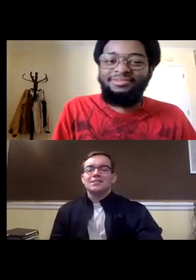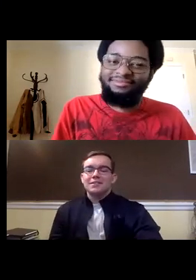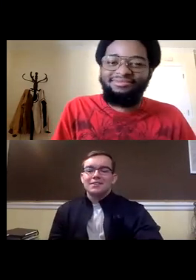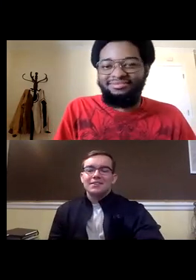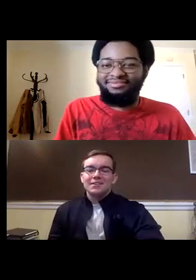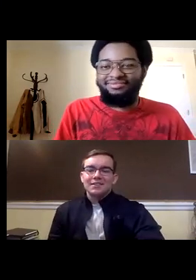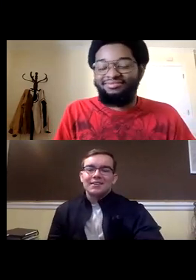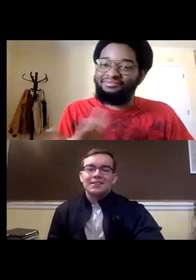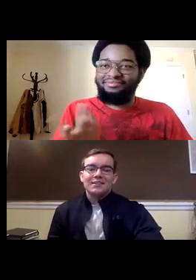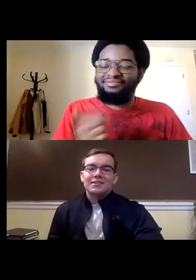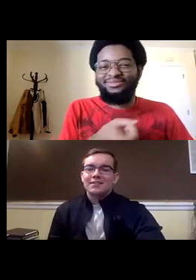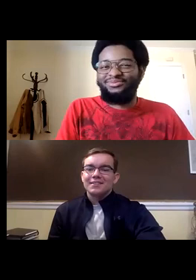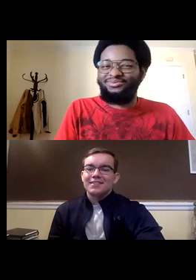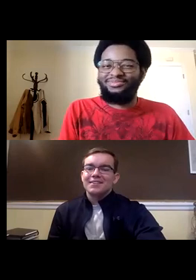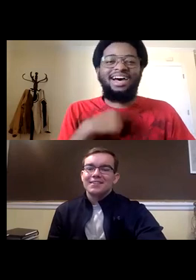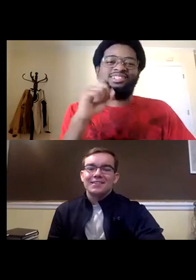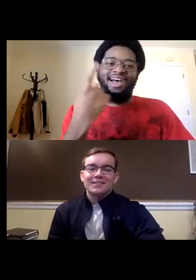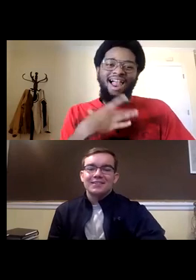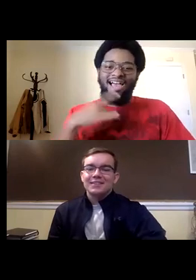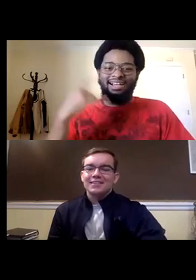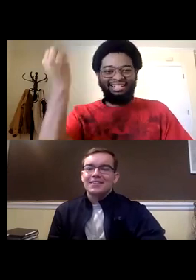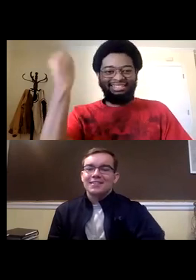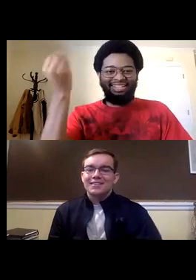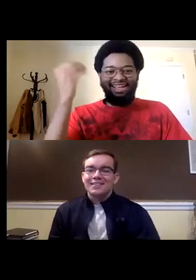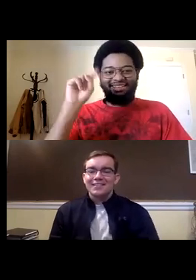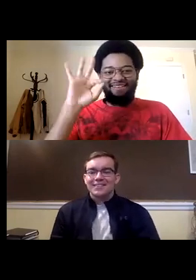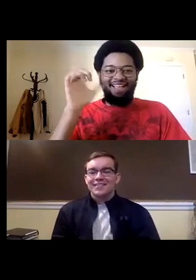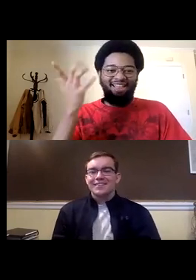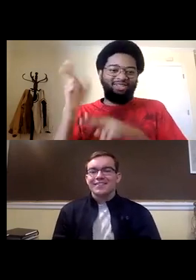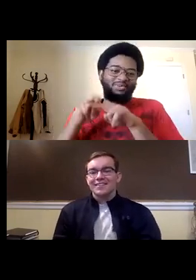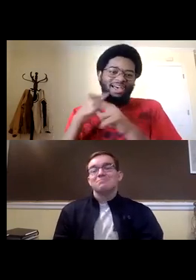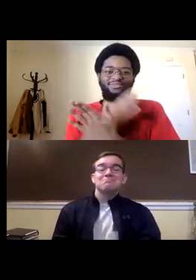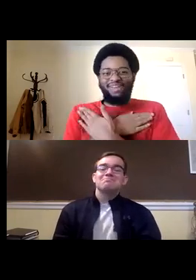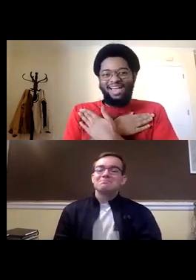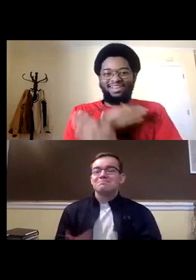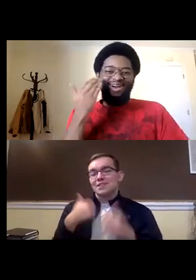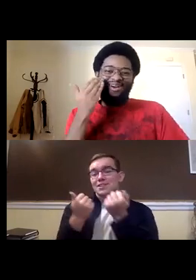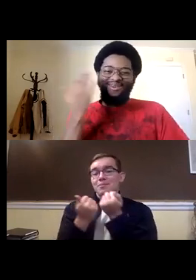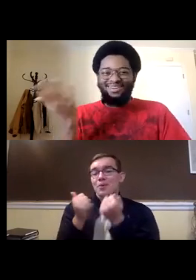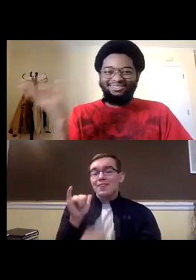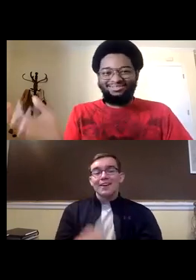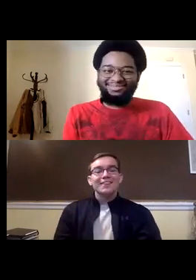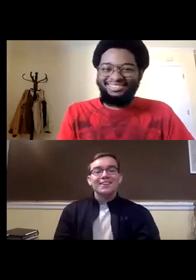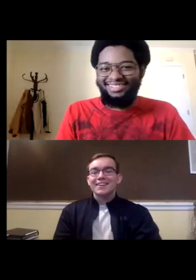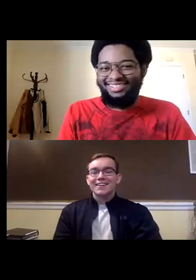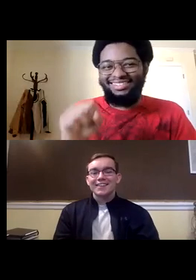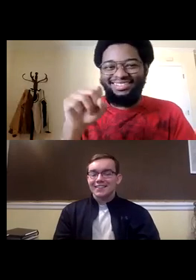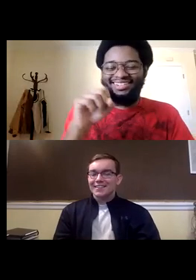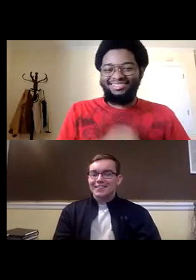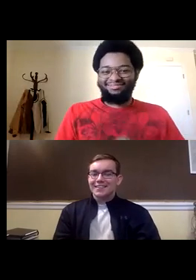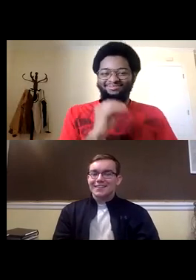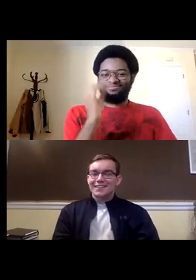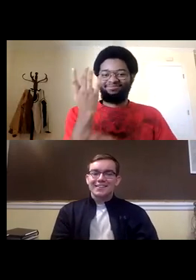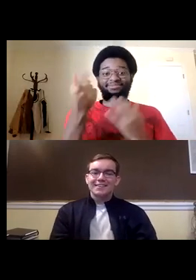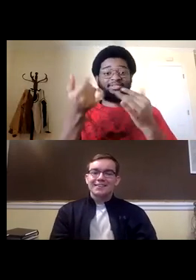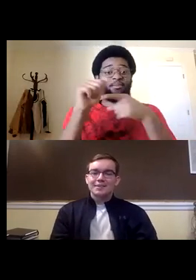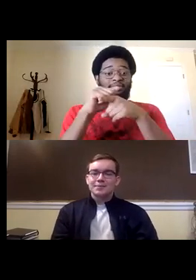there's just more action i think ah that's true that's true i like being outside on the field watching and relaxing that's why